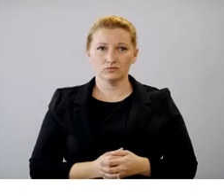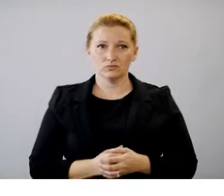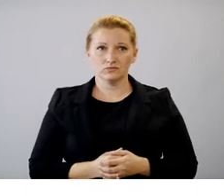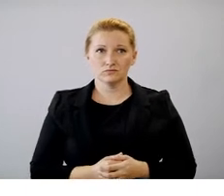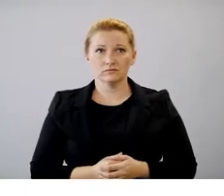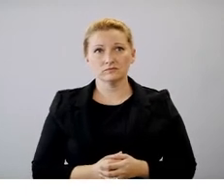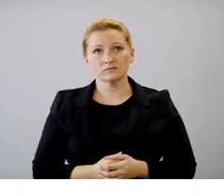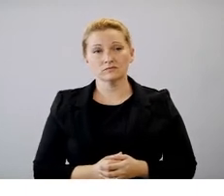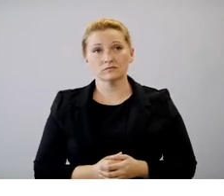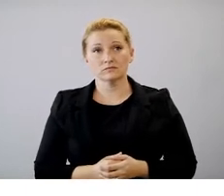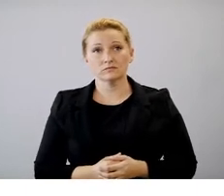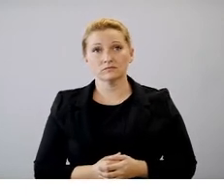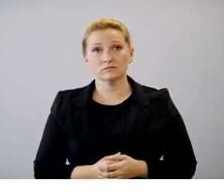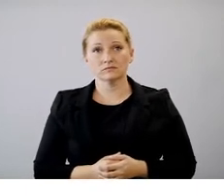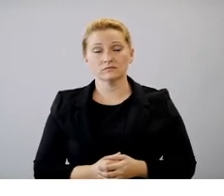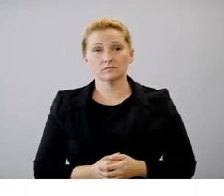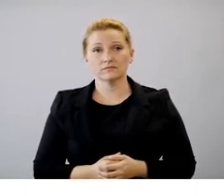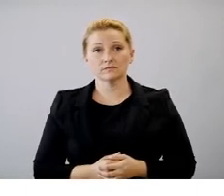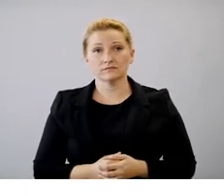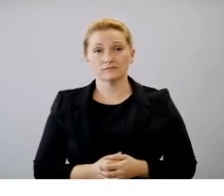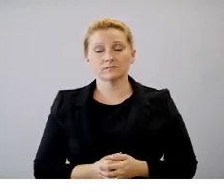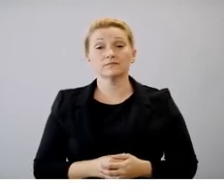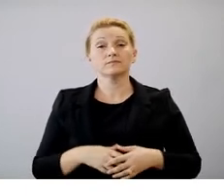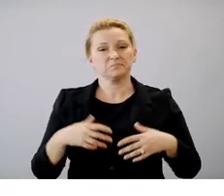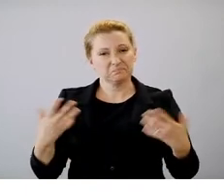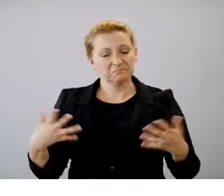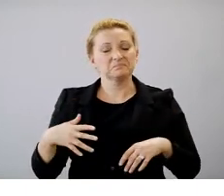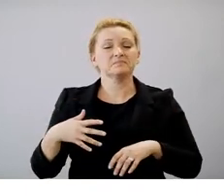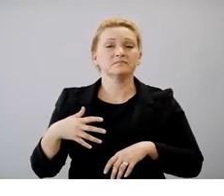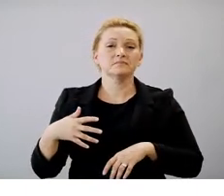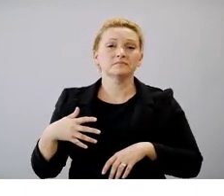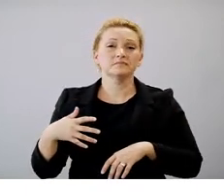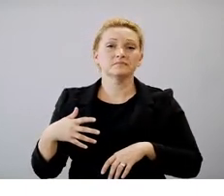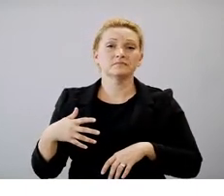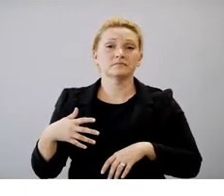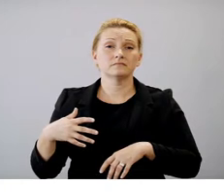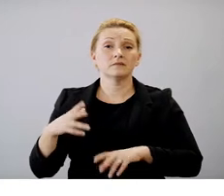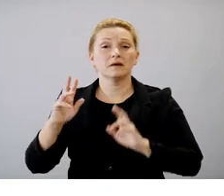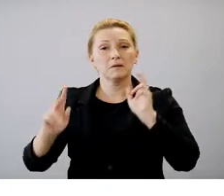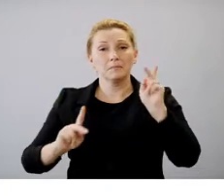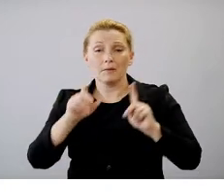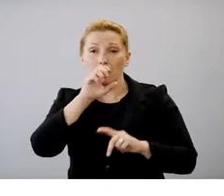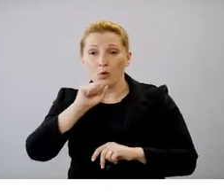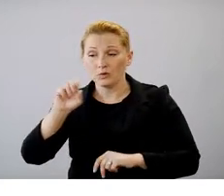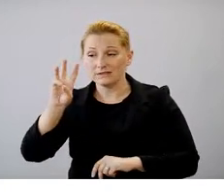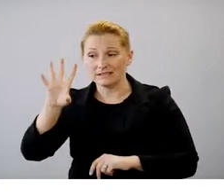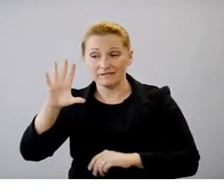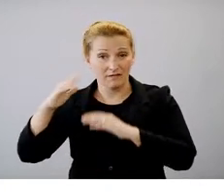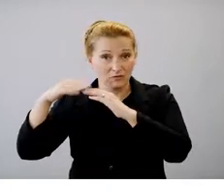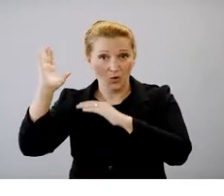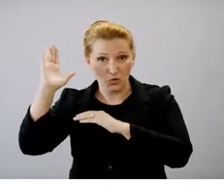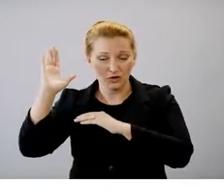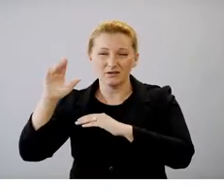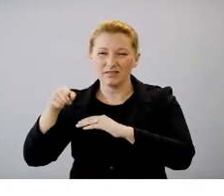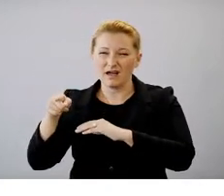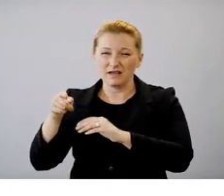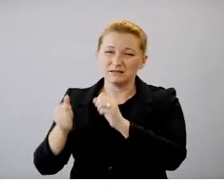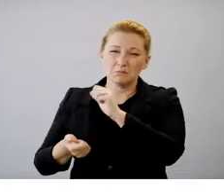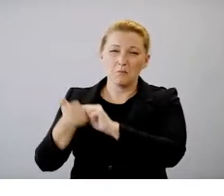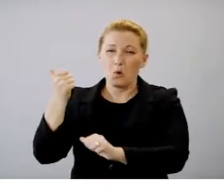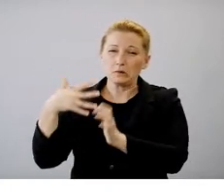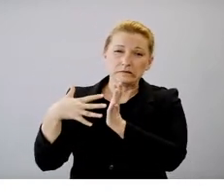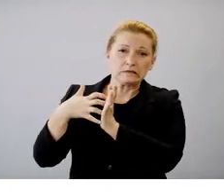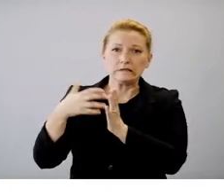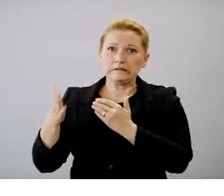And vaccine coverage among our most vulnerable population, so our 65 and older is high in Arizona. Nearly 90